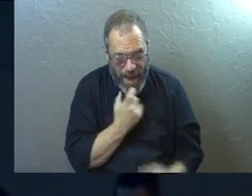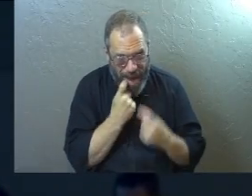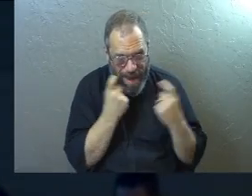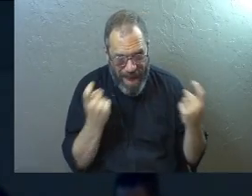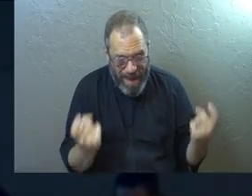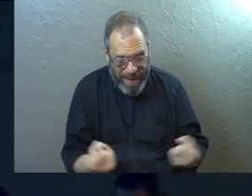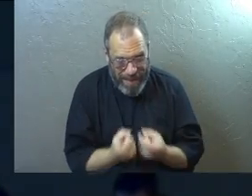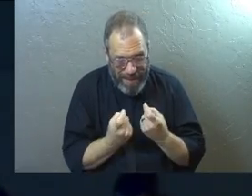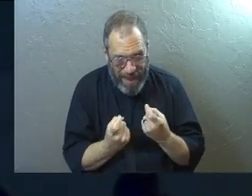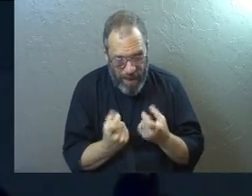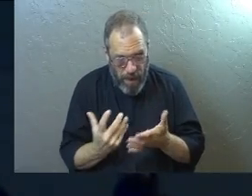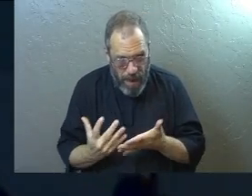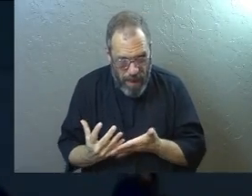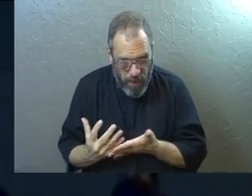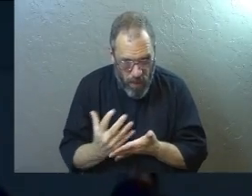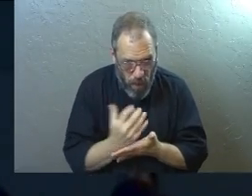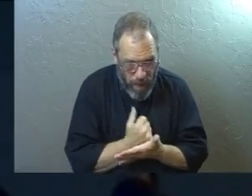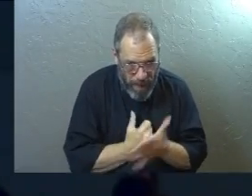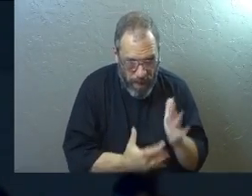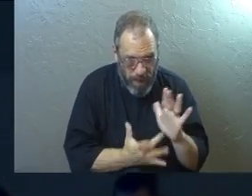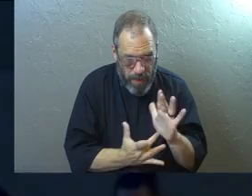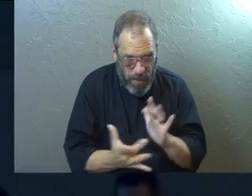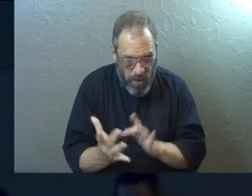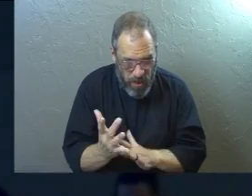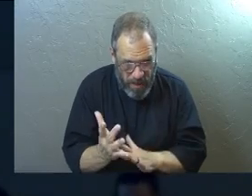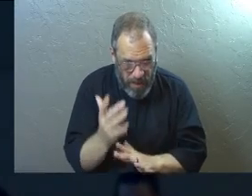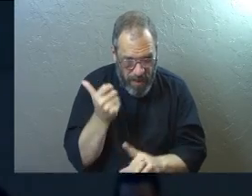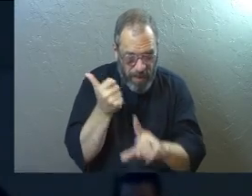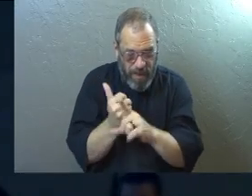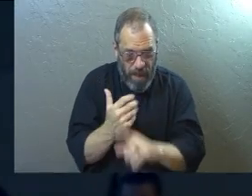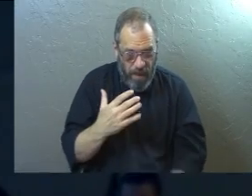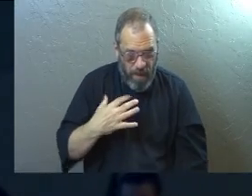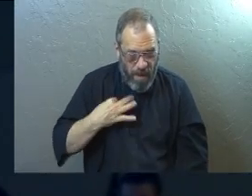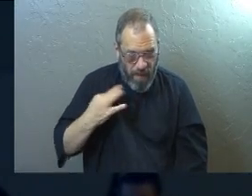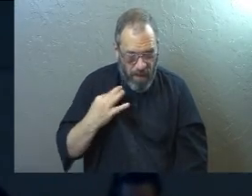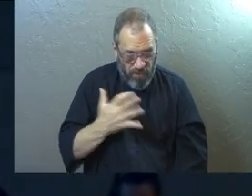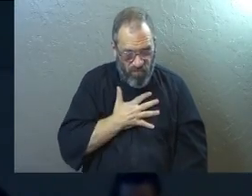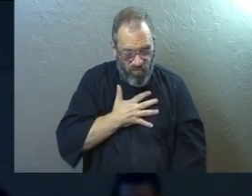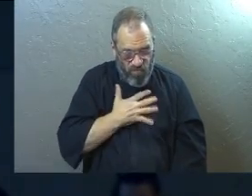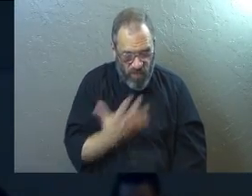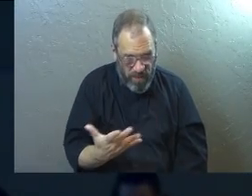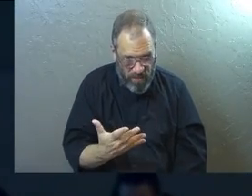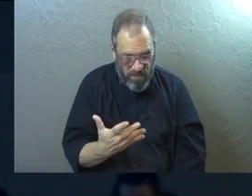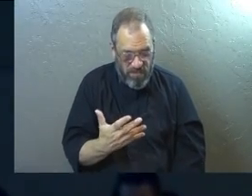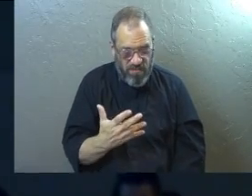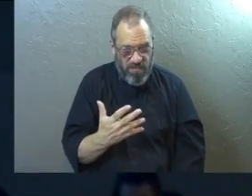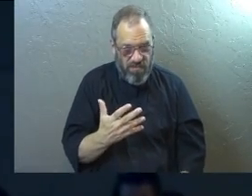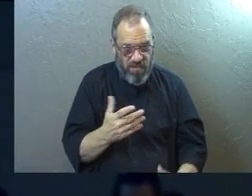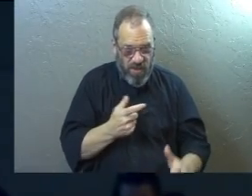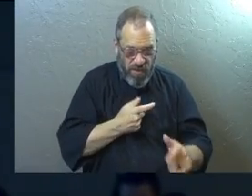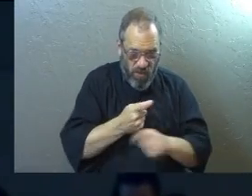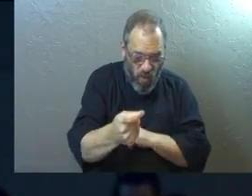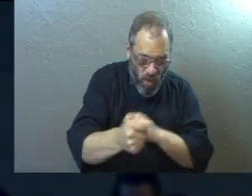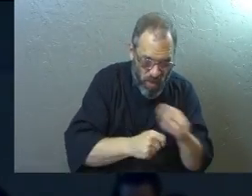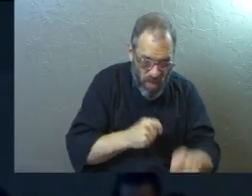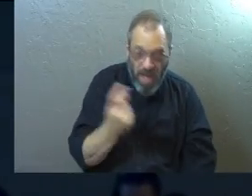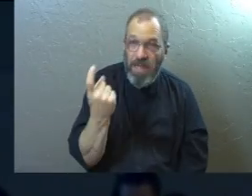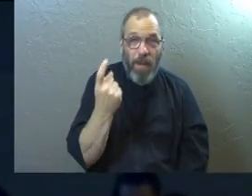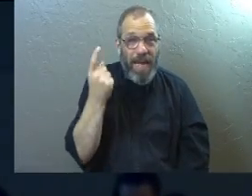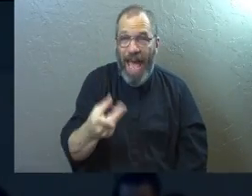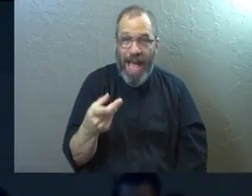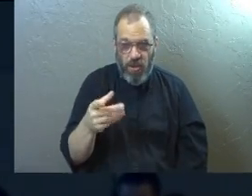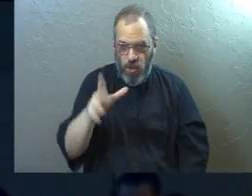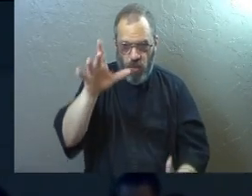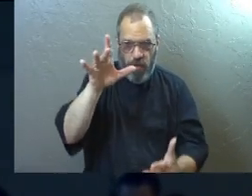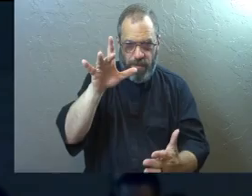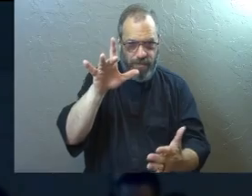We'll start to realize why he had to volunteer himself to be tortured because someone had to